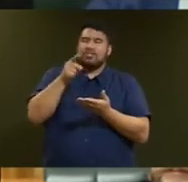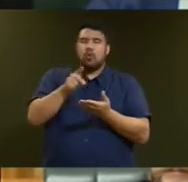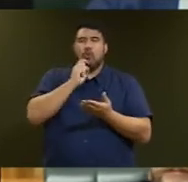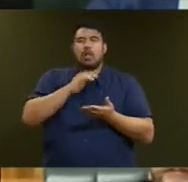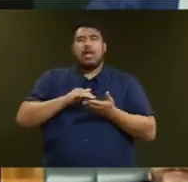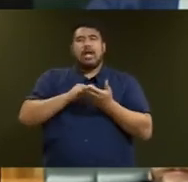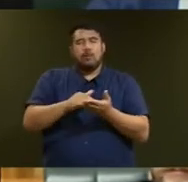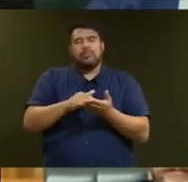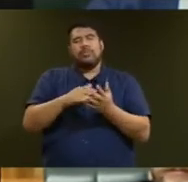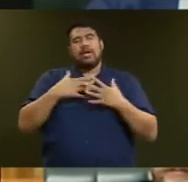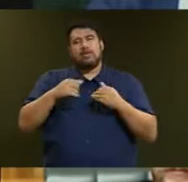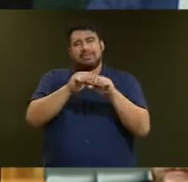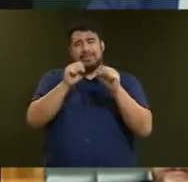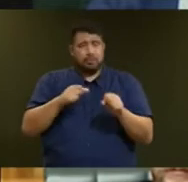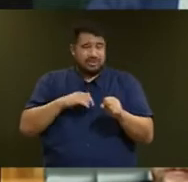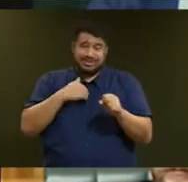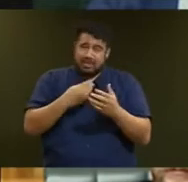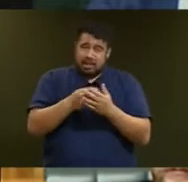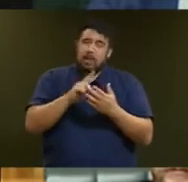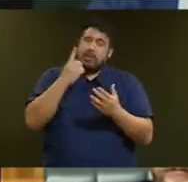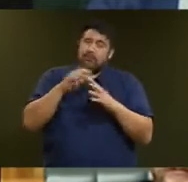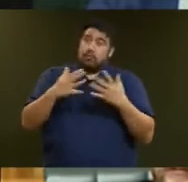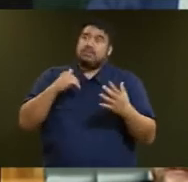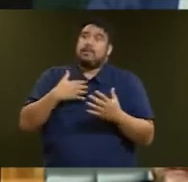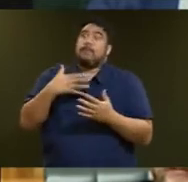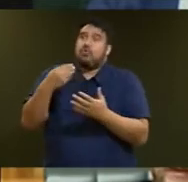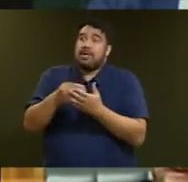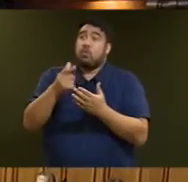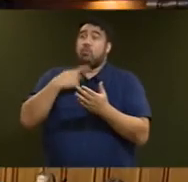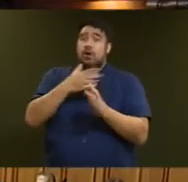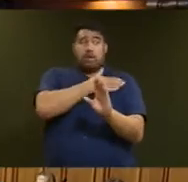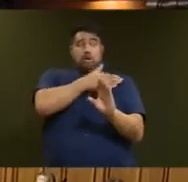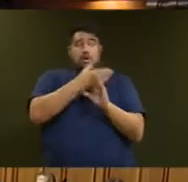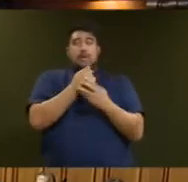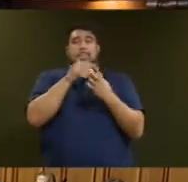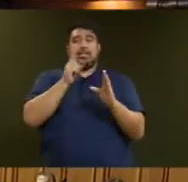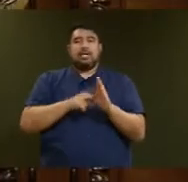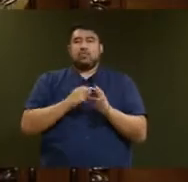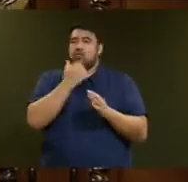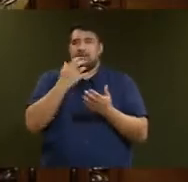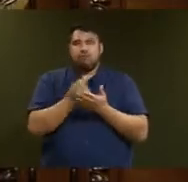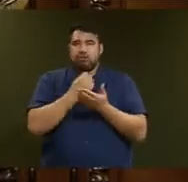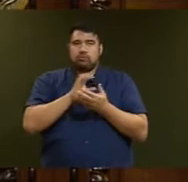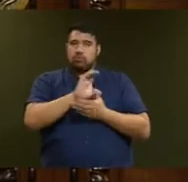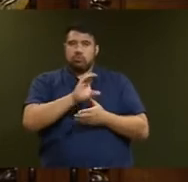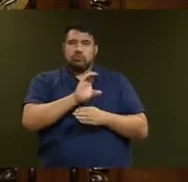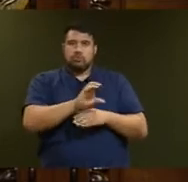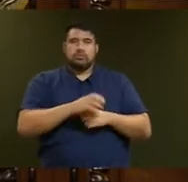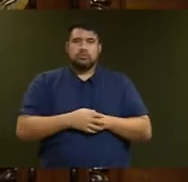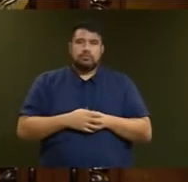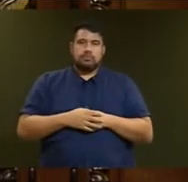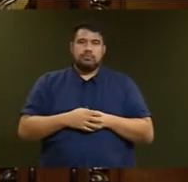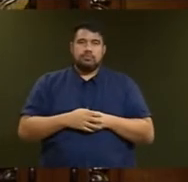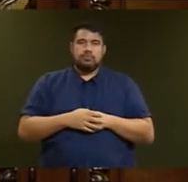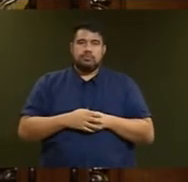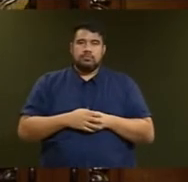public health system, but clearly more will be required to fix years of under-resourcing. Mr Goldsmith will stand, withdraw and apologise.